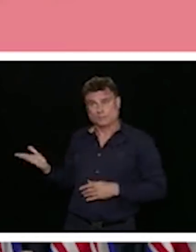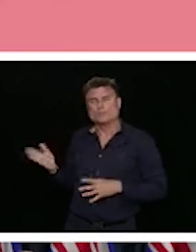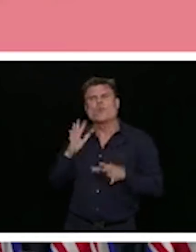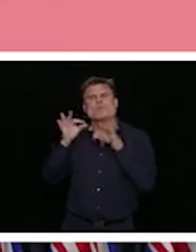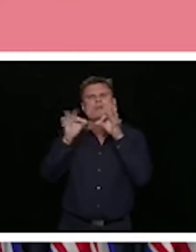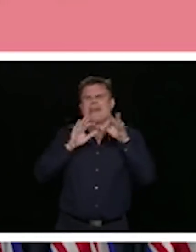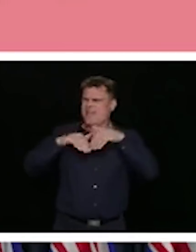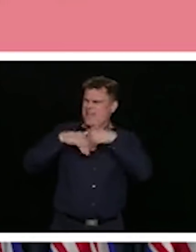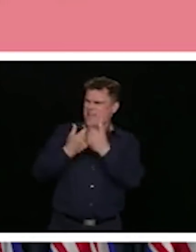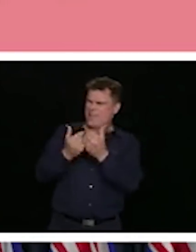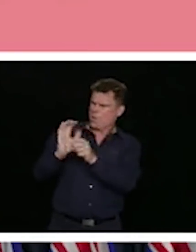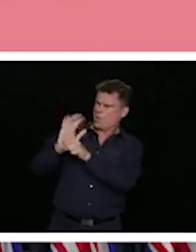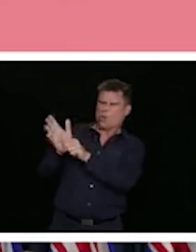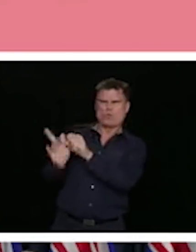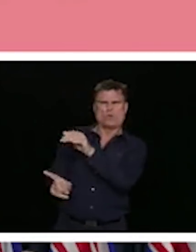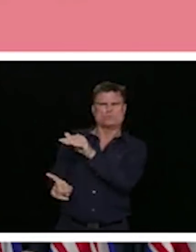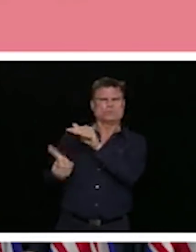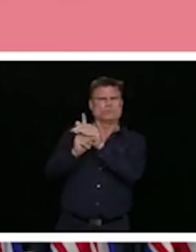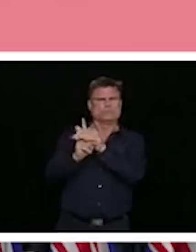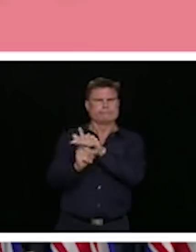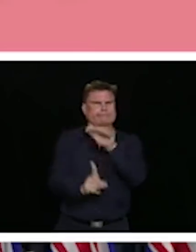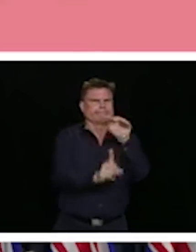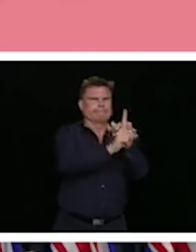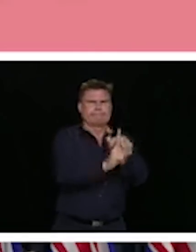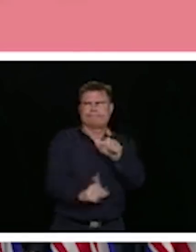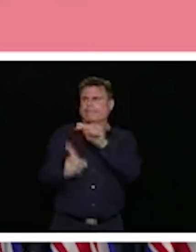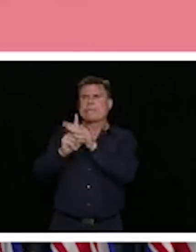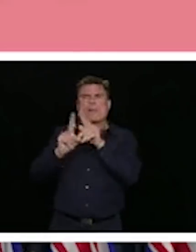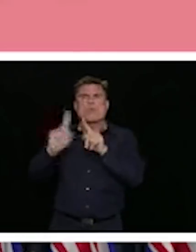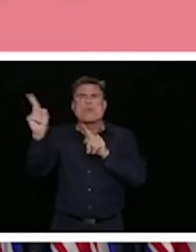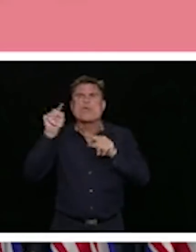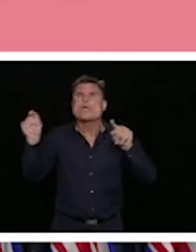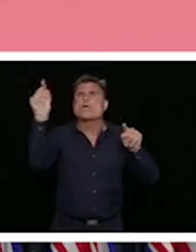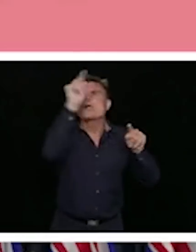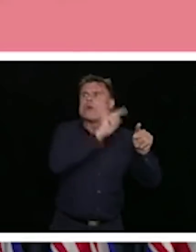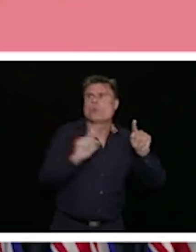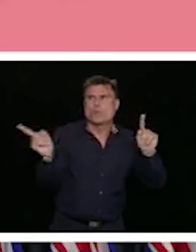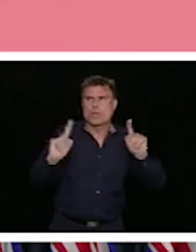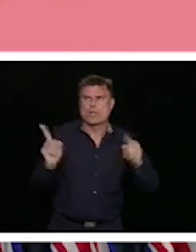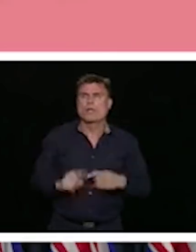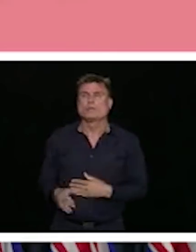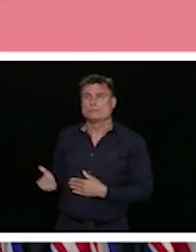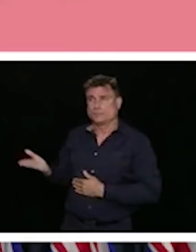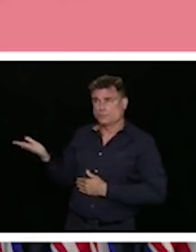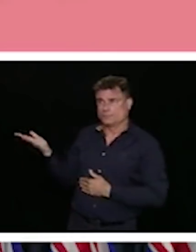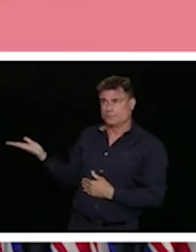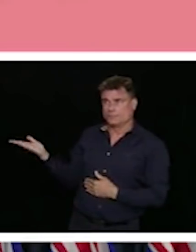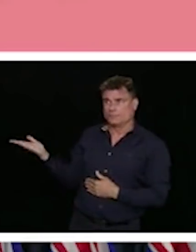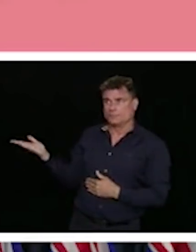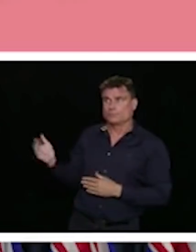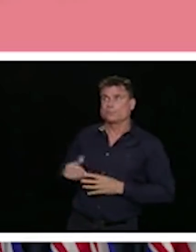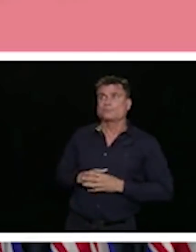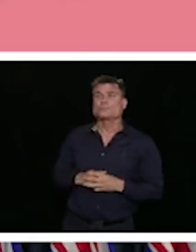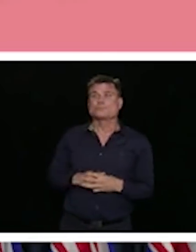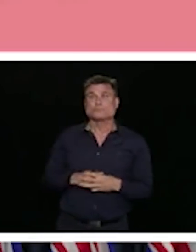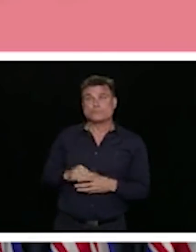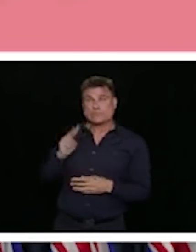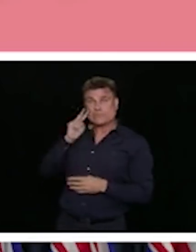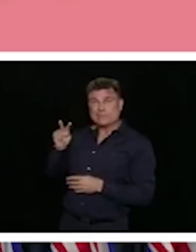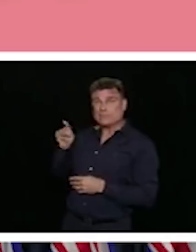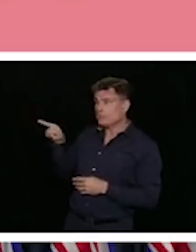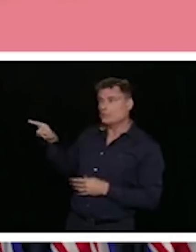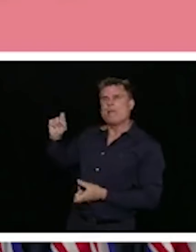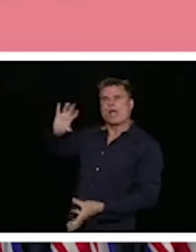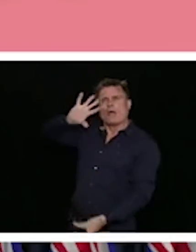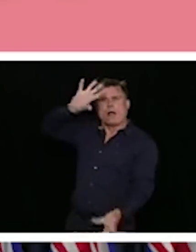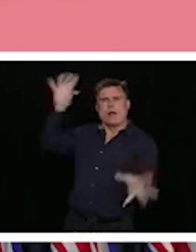Columbia. So this is a weekly profile to the end of last week where we were up to 3,028 total